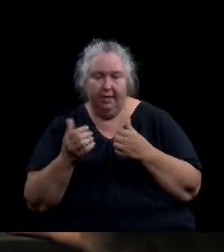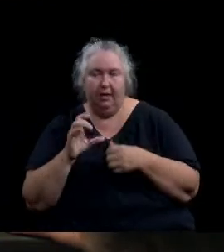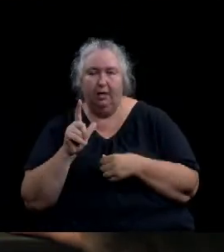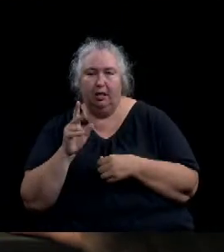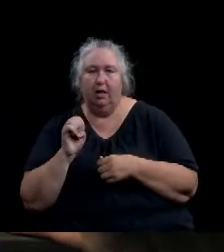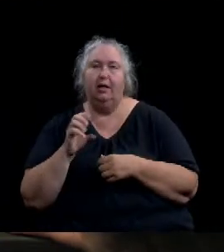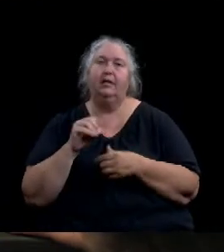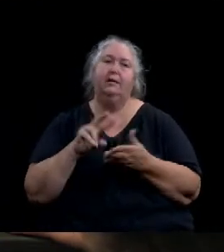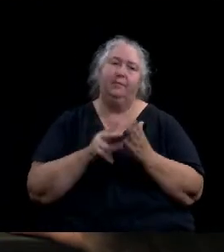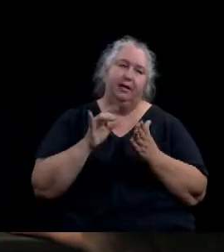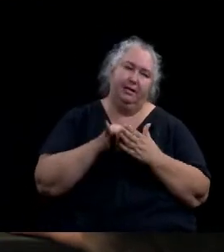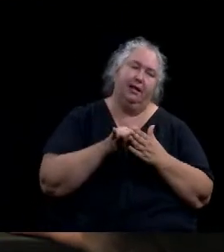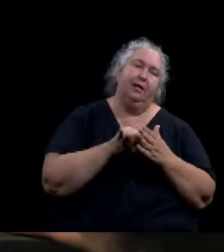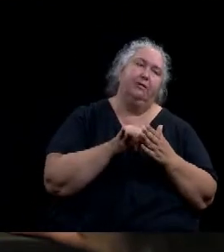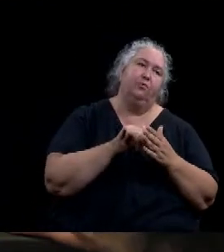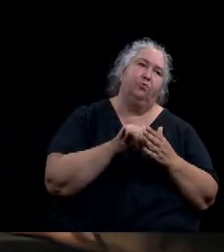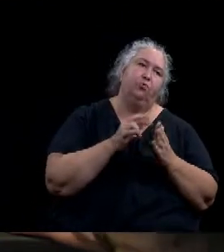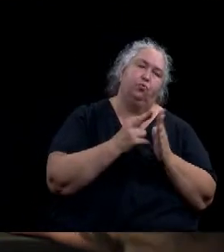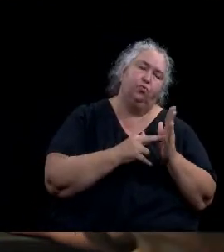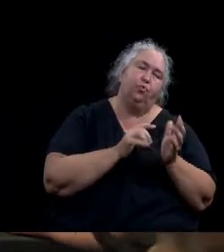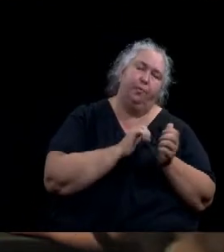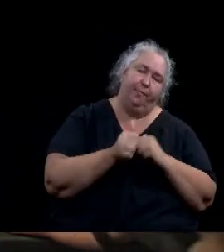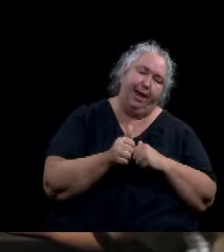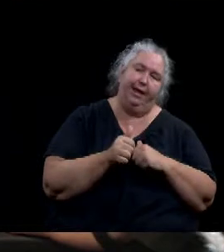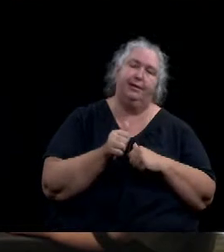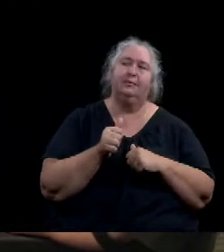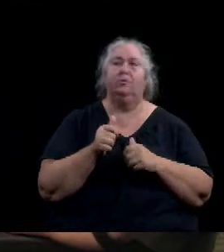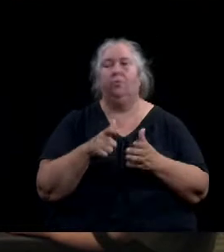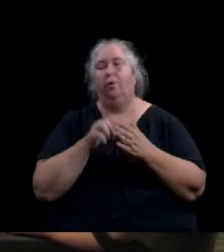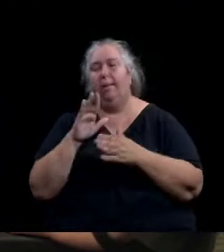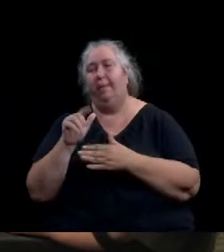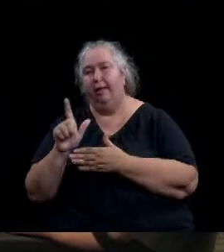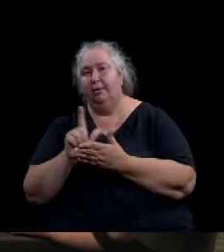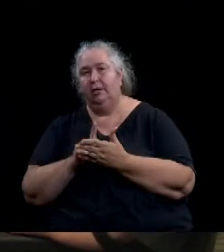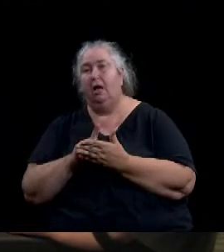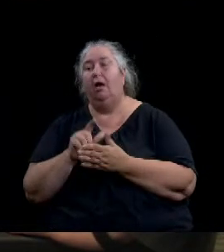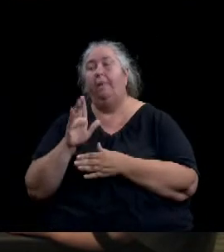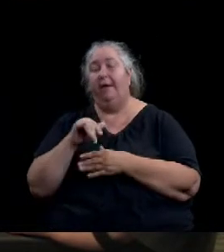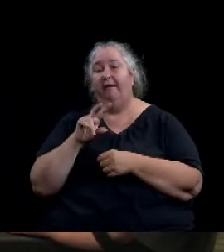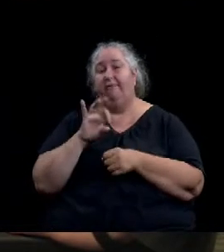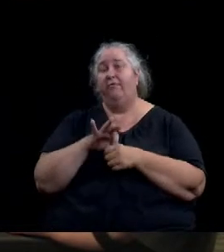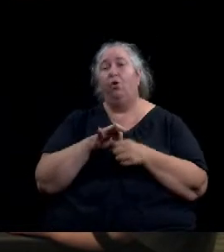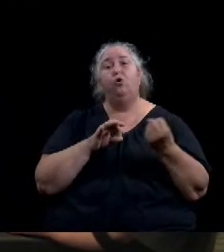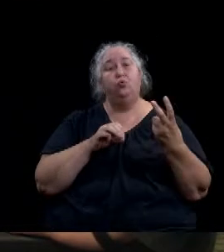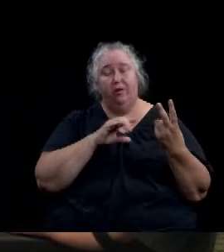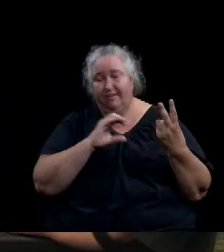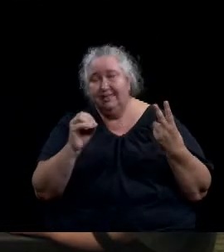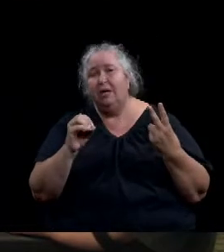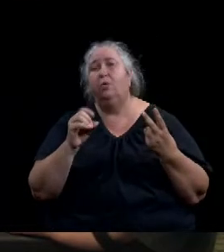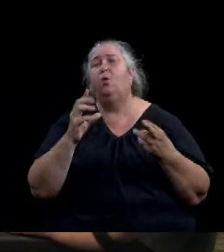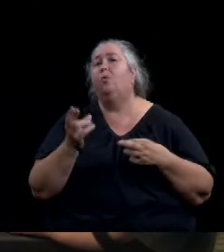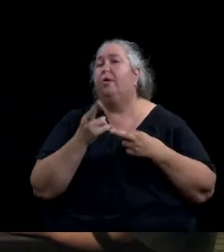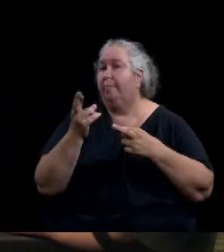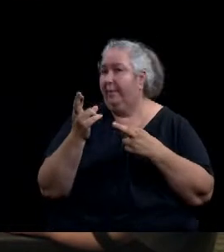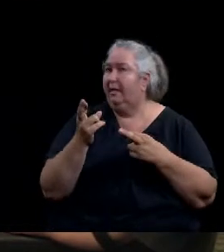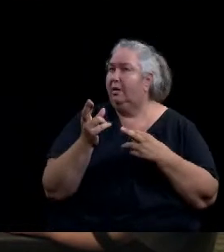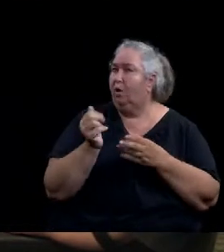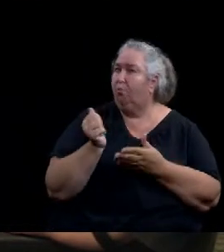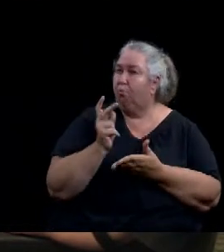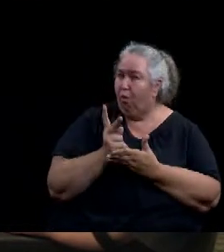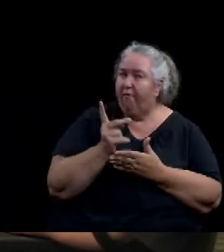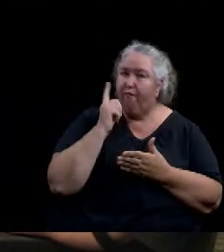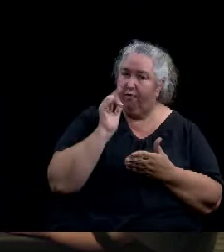law. By a vote of 12-0, Plan Commission recommended approval of abandonment based on the following findings and conditions.